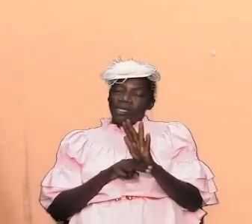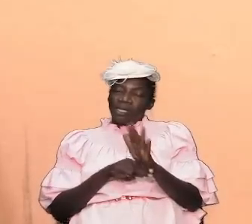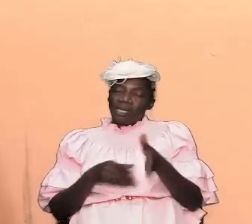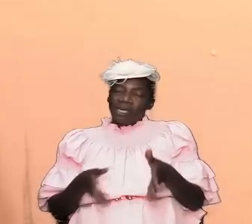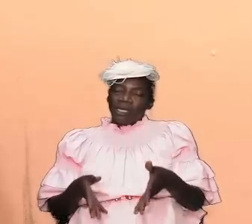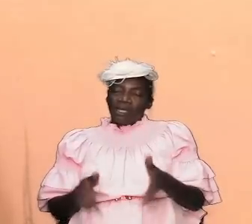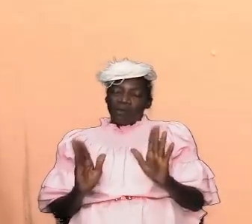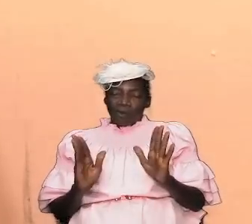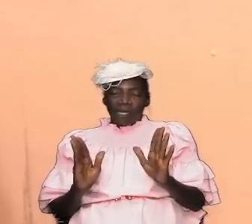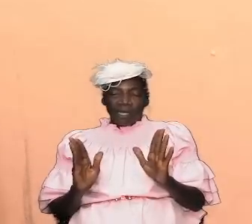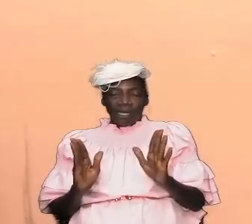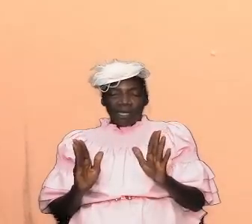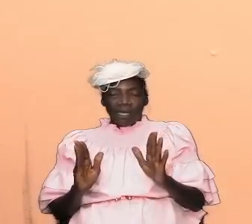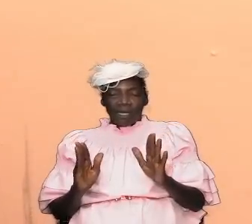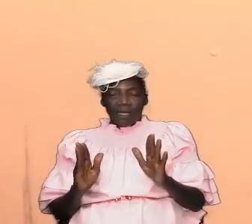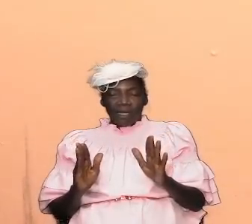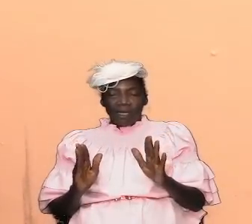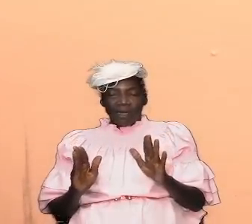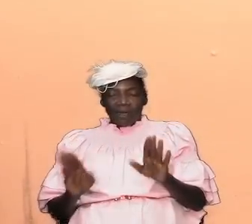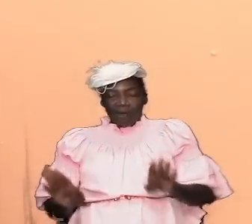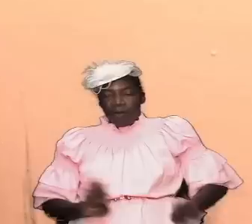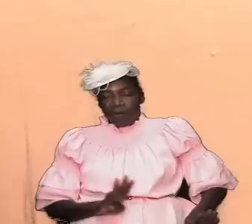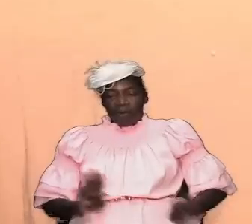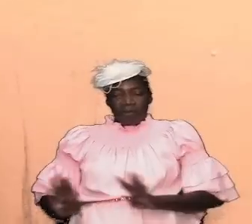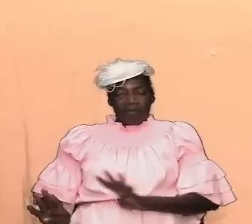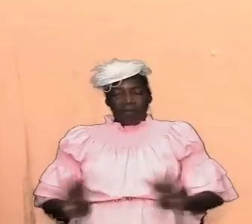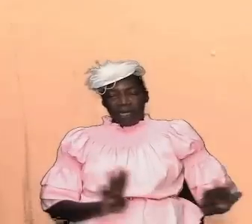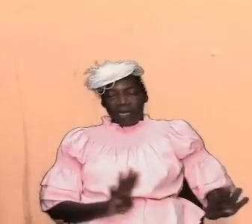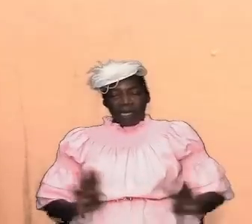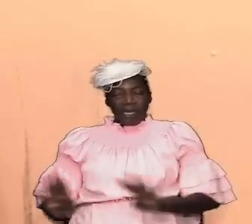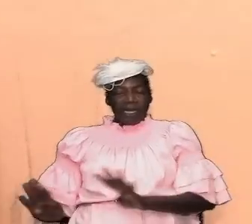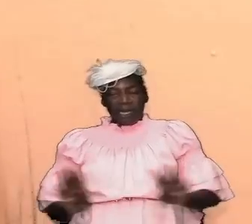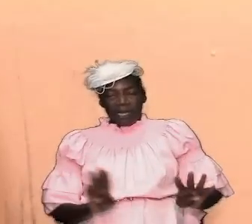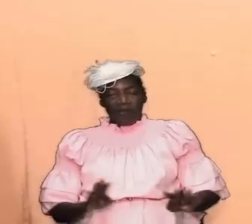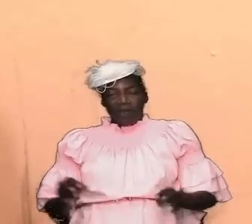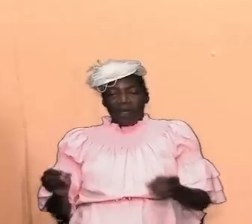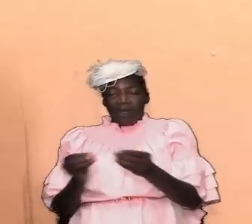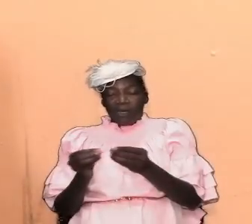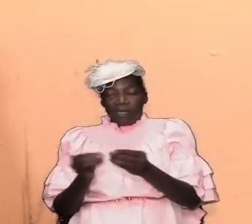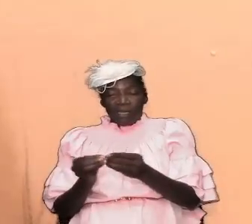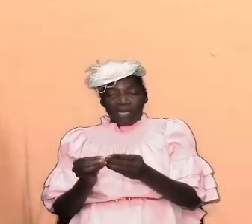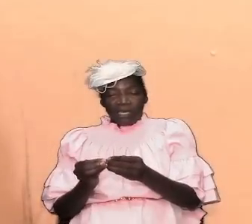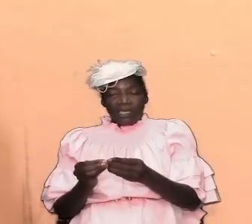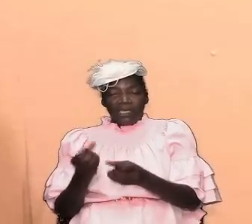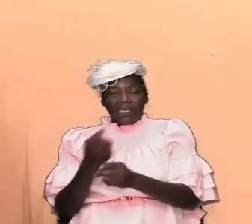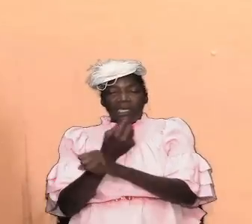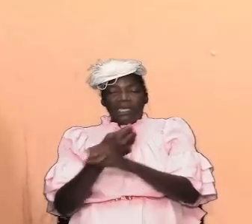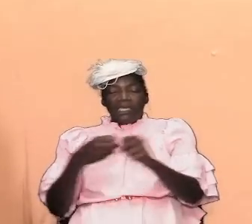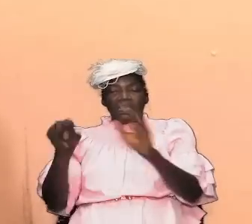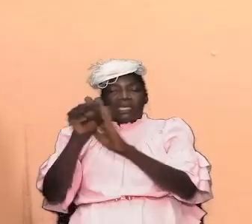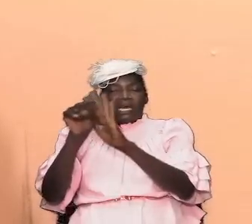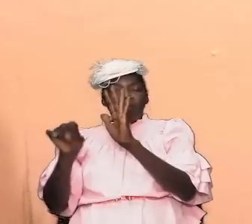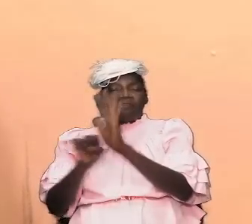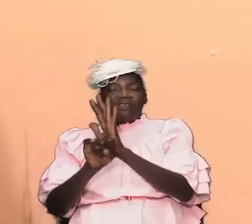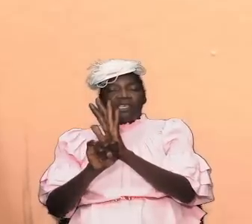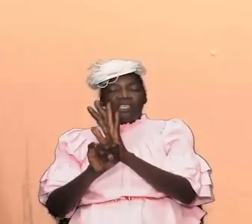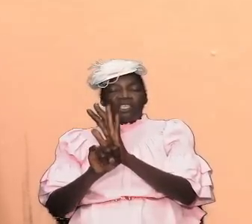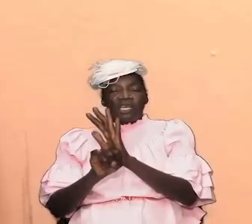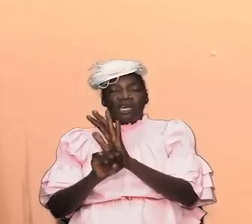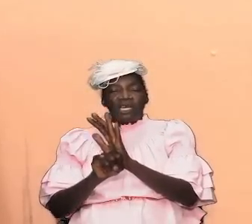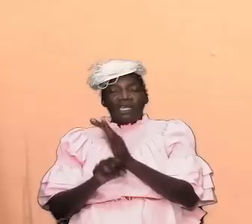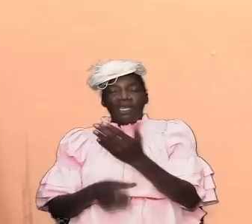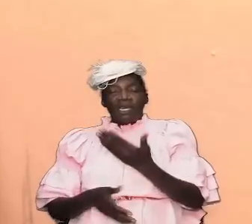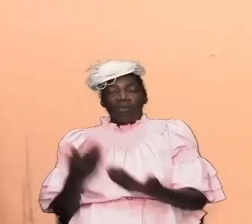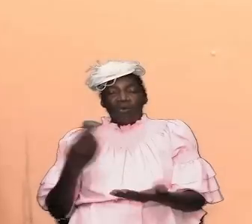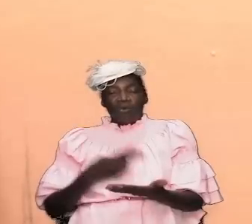and the way in which we must treat this salvation that we have in a most holy way way we have